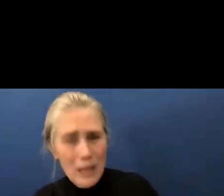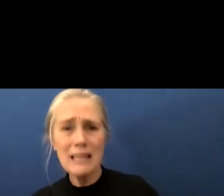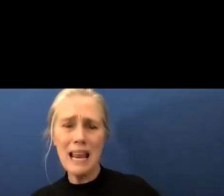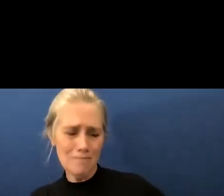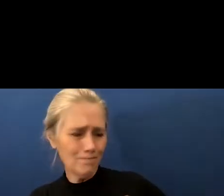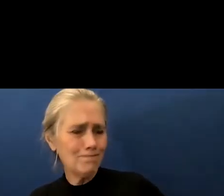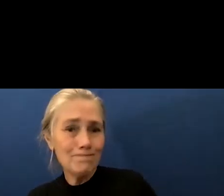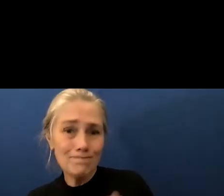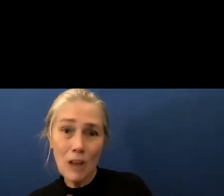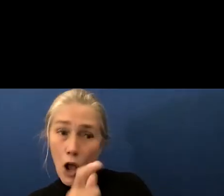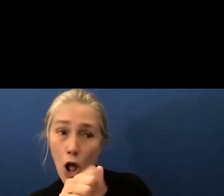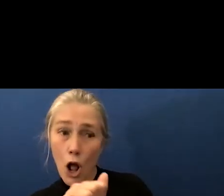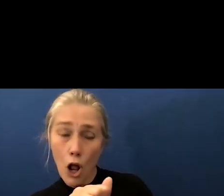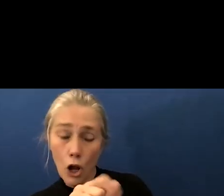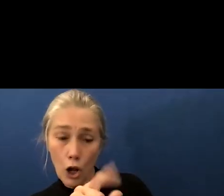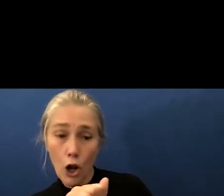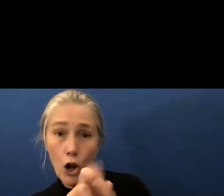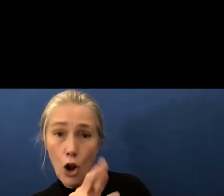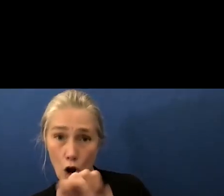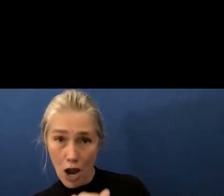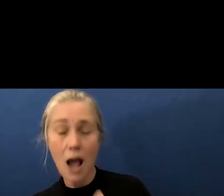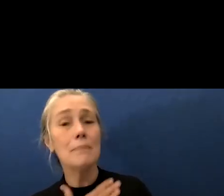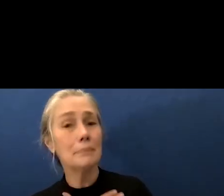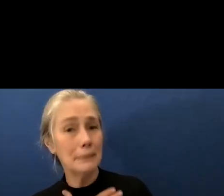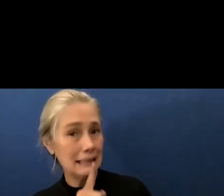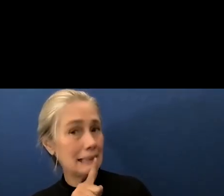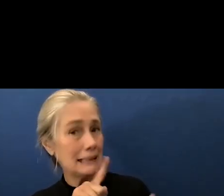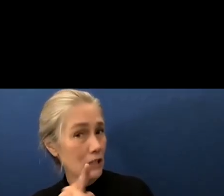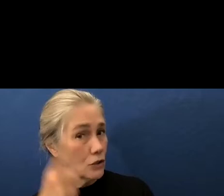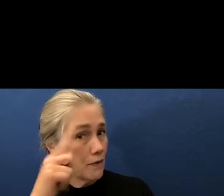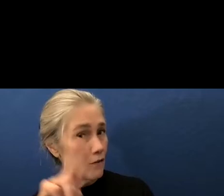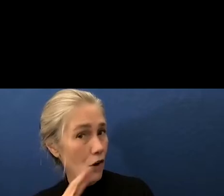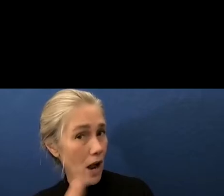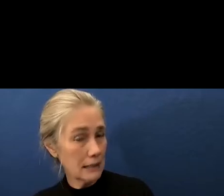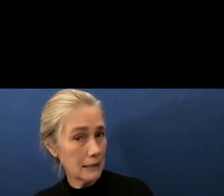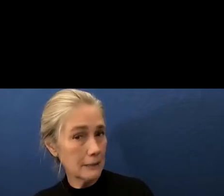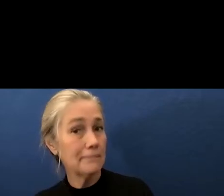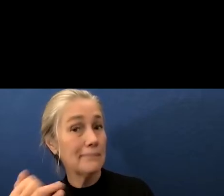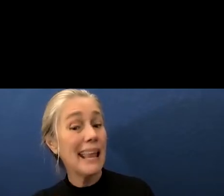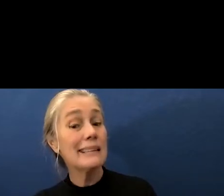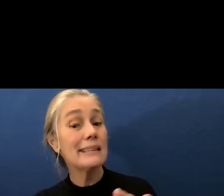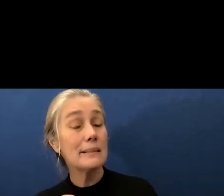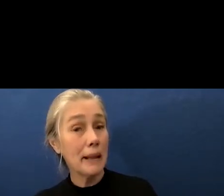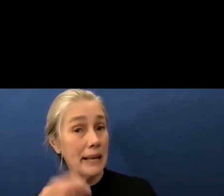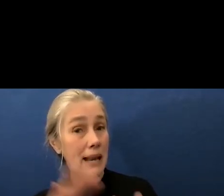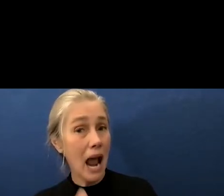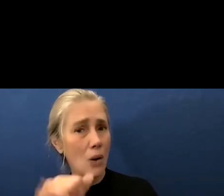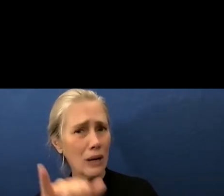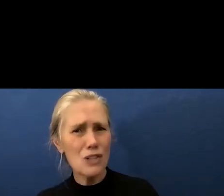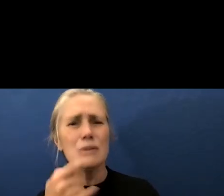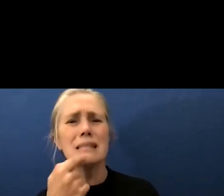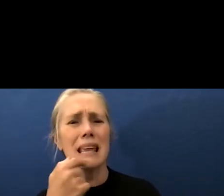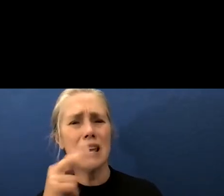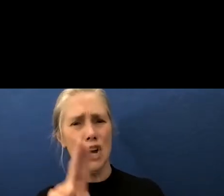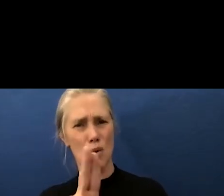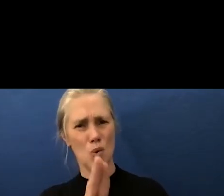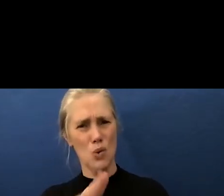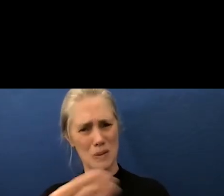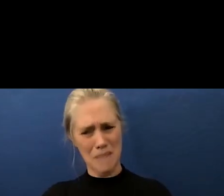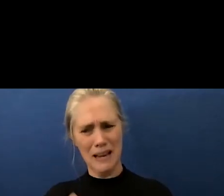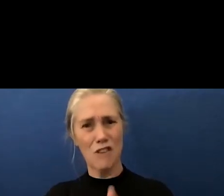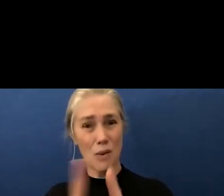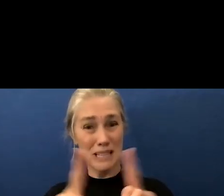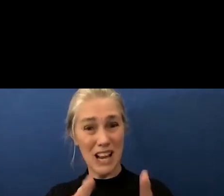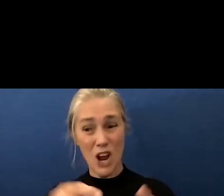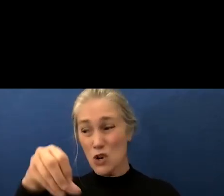Laura would you please answer that question for us and please explain how can you justify using district money to